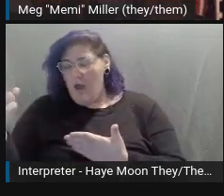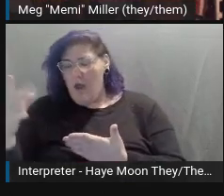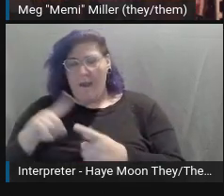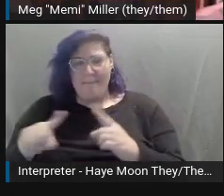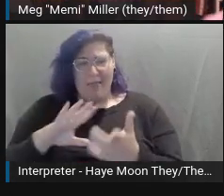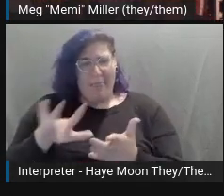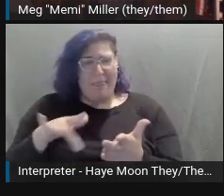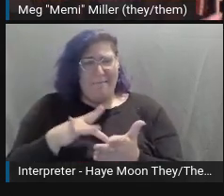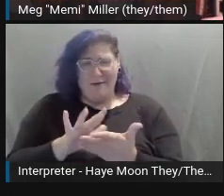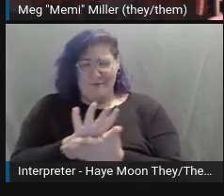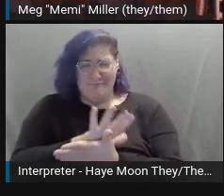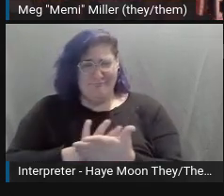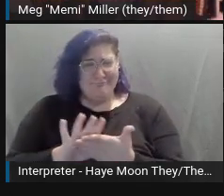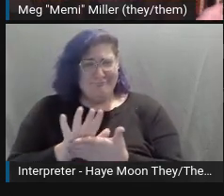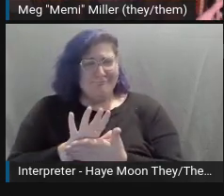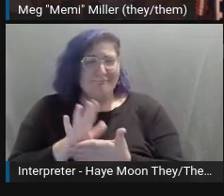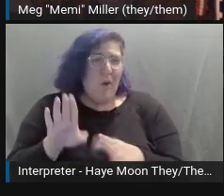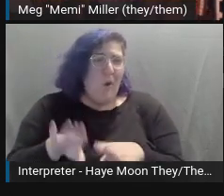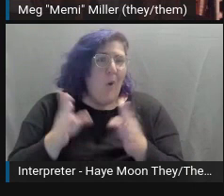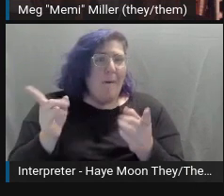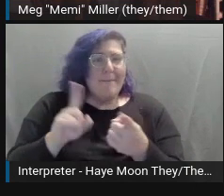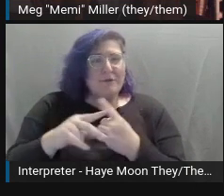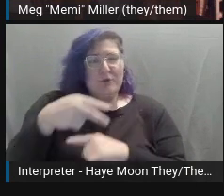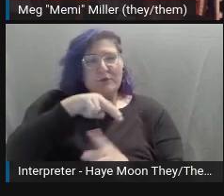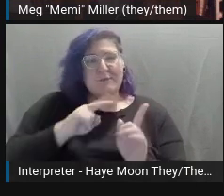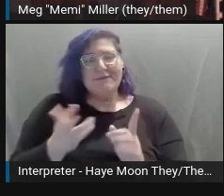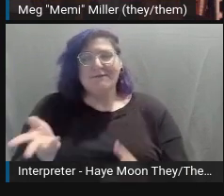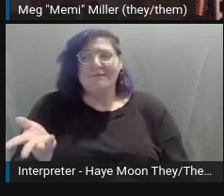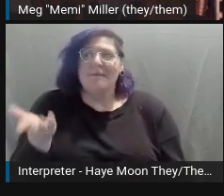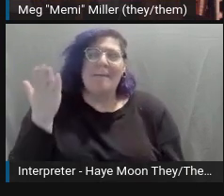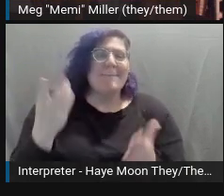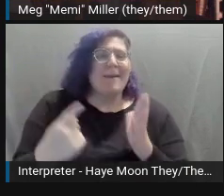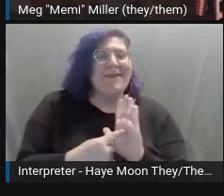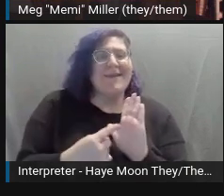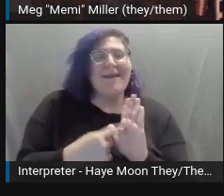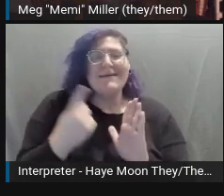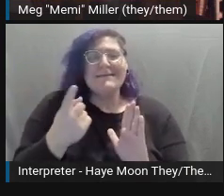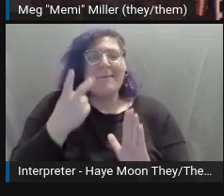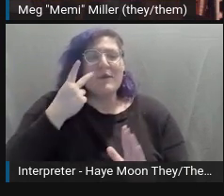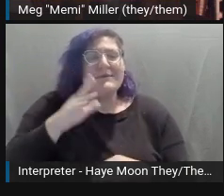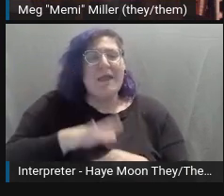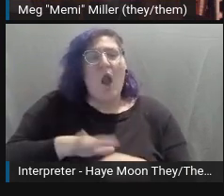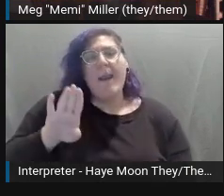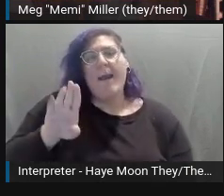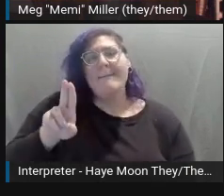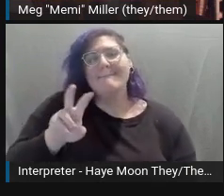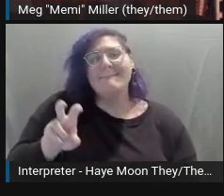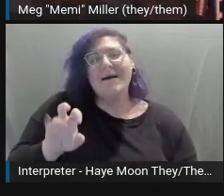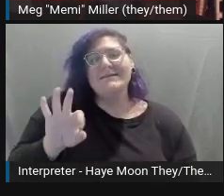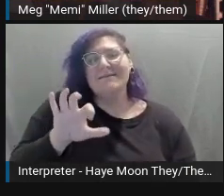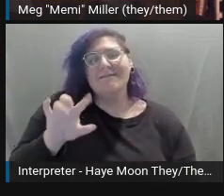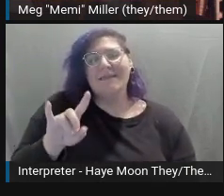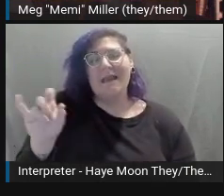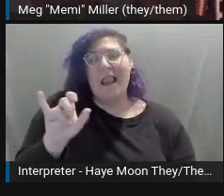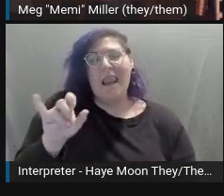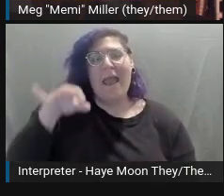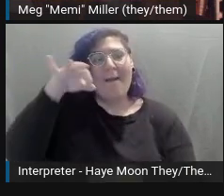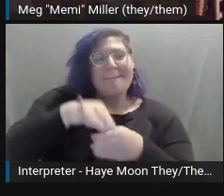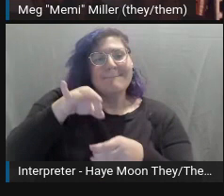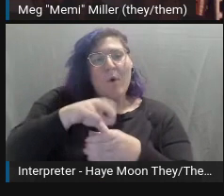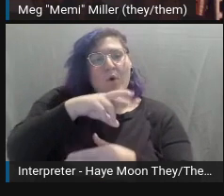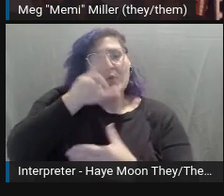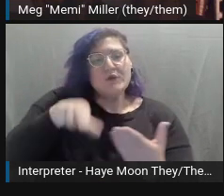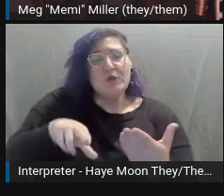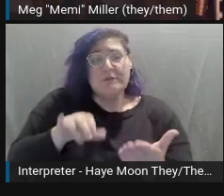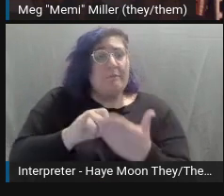I don't know, something you'd see on BuzzFeed poll results. This could be considered OK alt text, as long as all of the data types